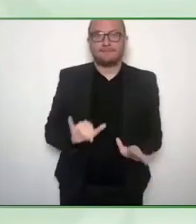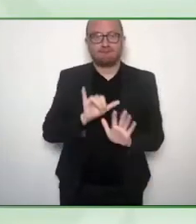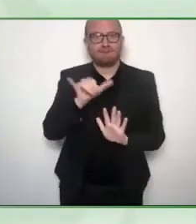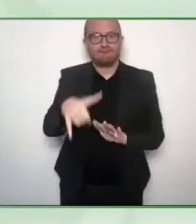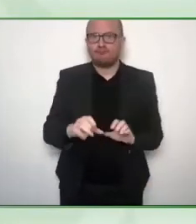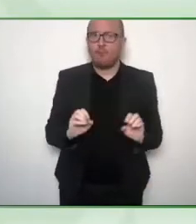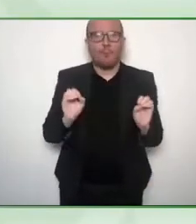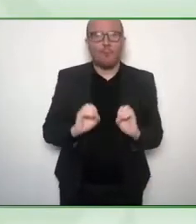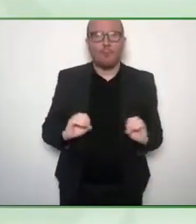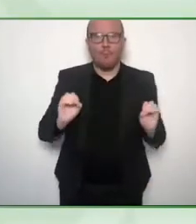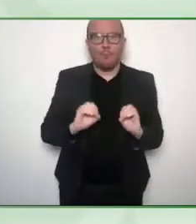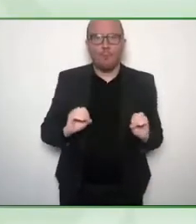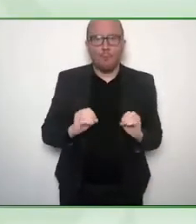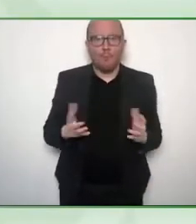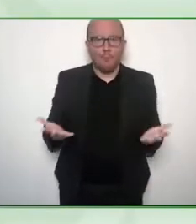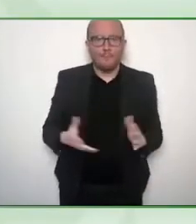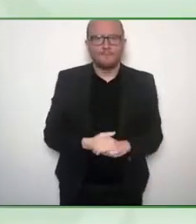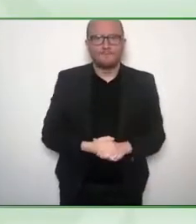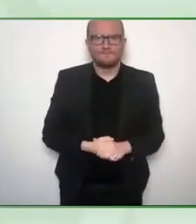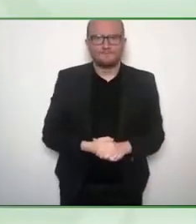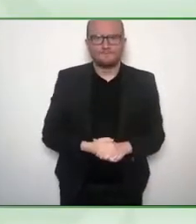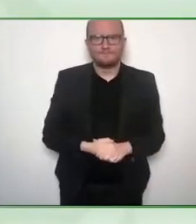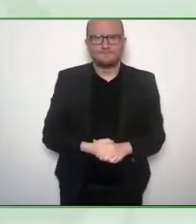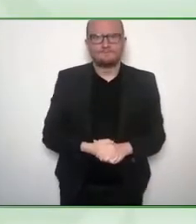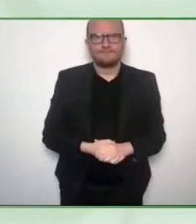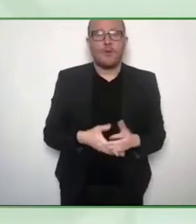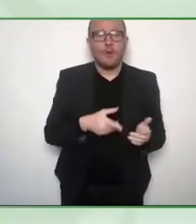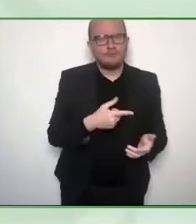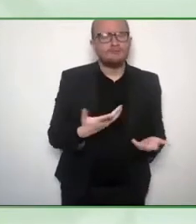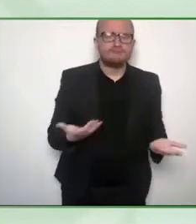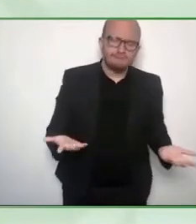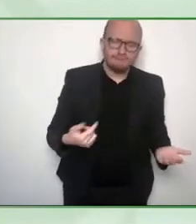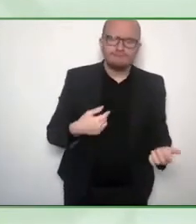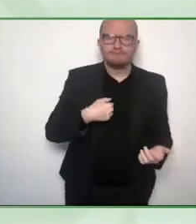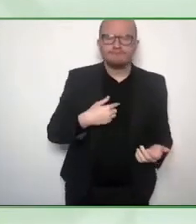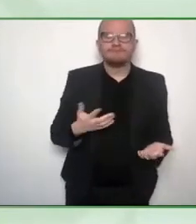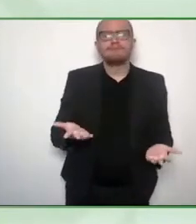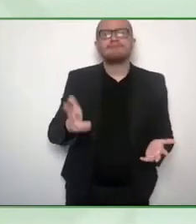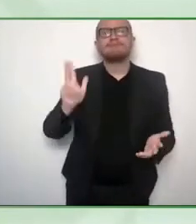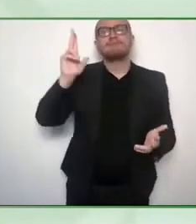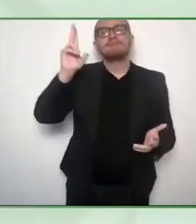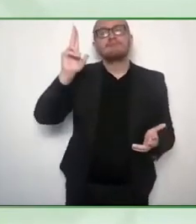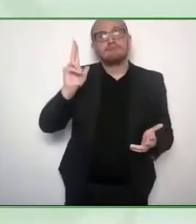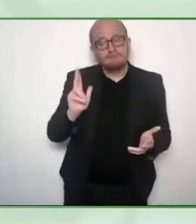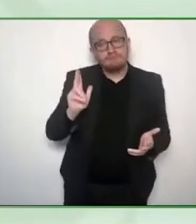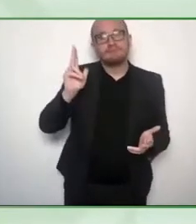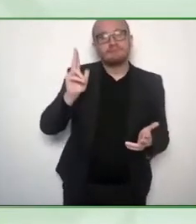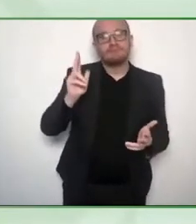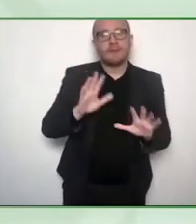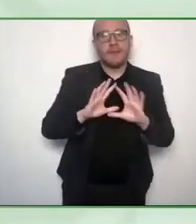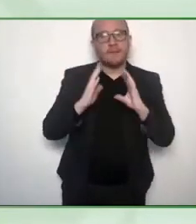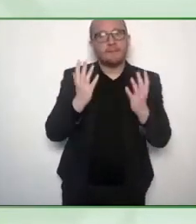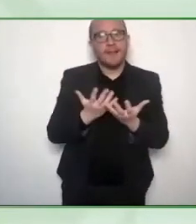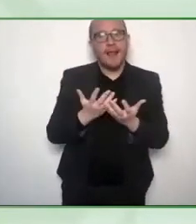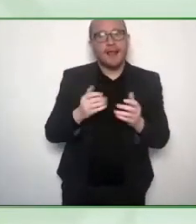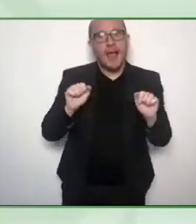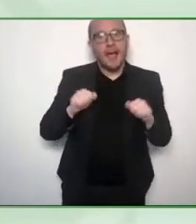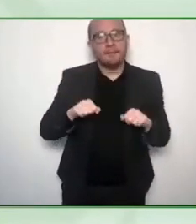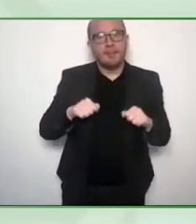Sure. So I started planning the journey of Planet Able because I wanted to travel with my parents.